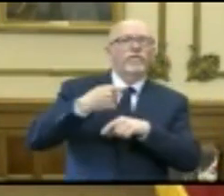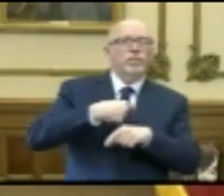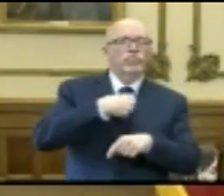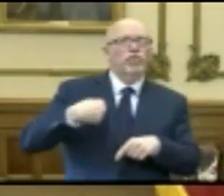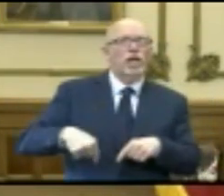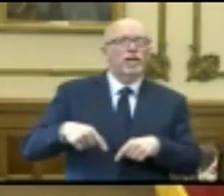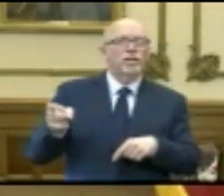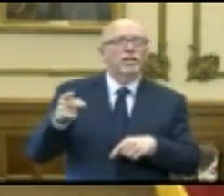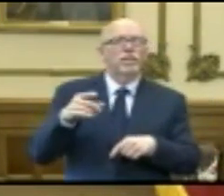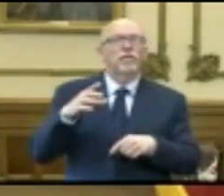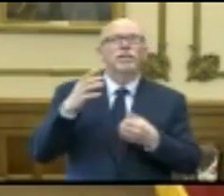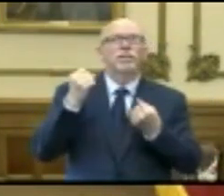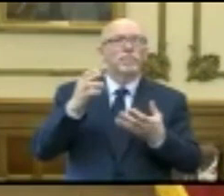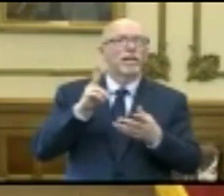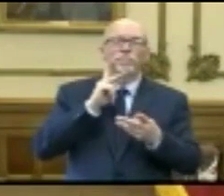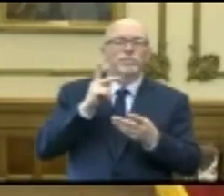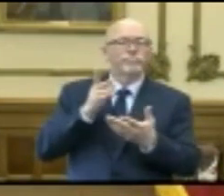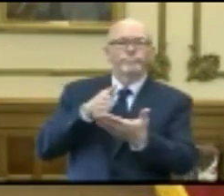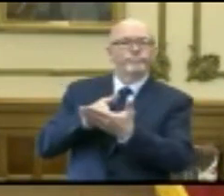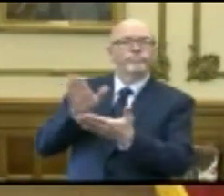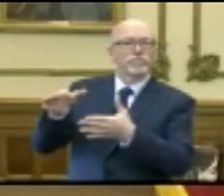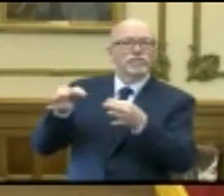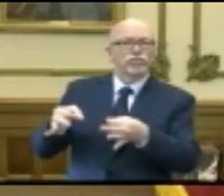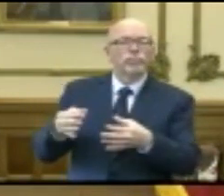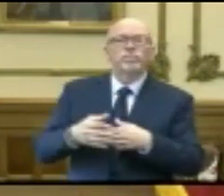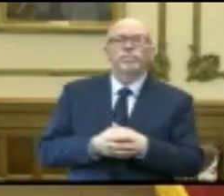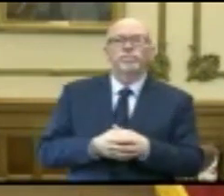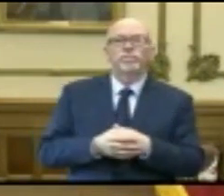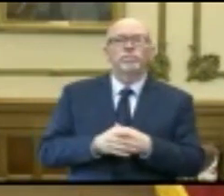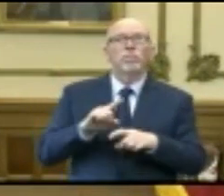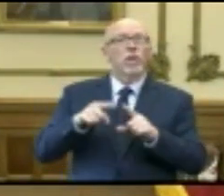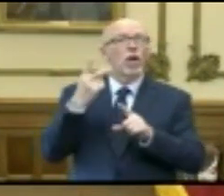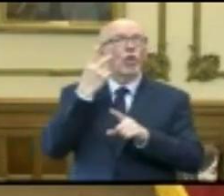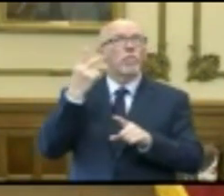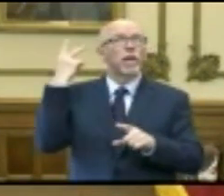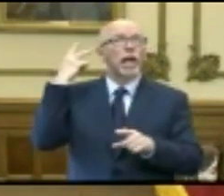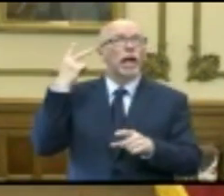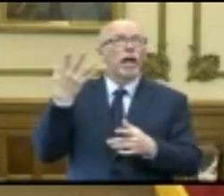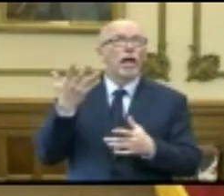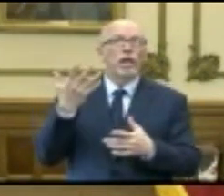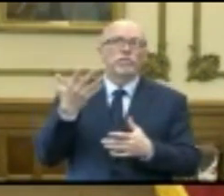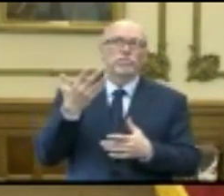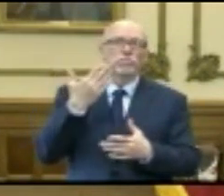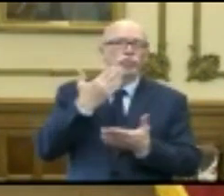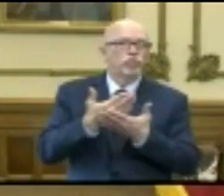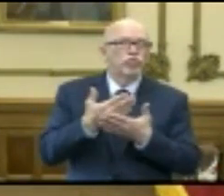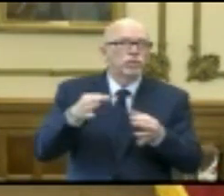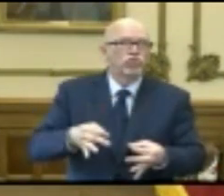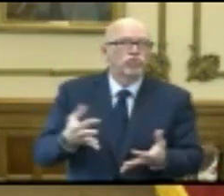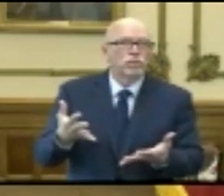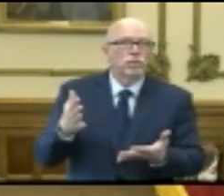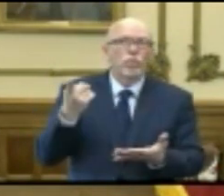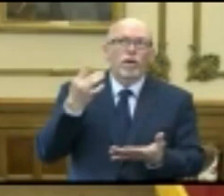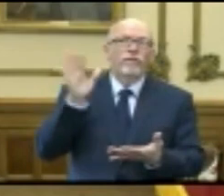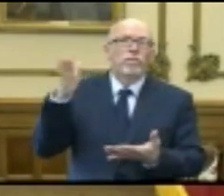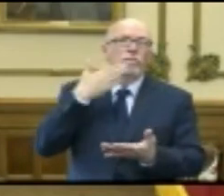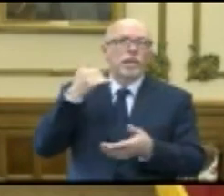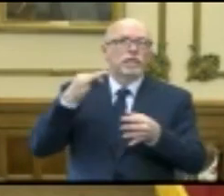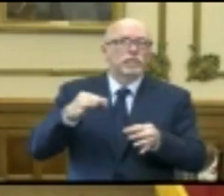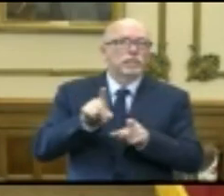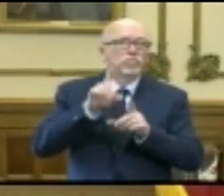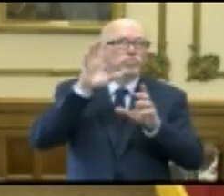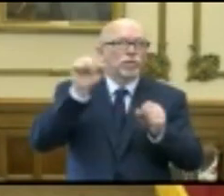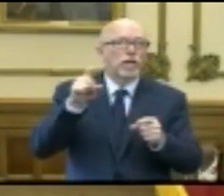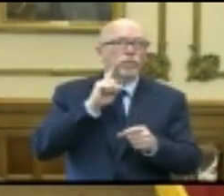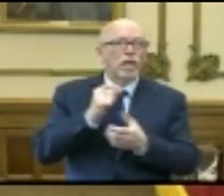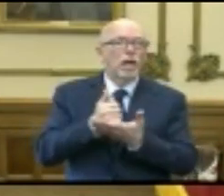number of corners when he made this decision. Retrospectively, it ended up being one of the smartest decisions he's made as president, and I think it saved